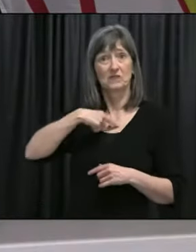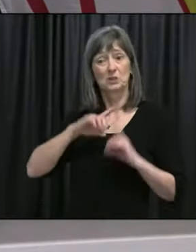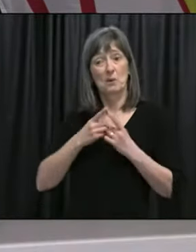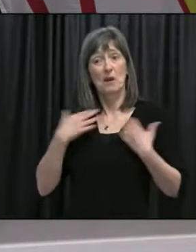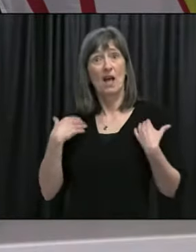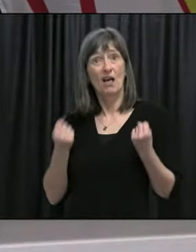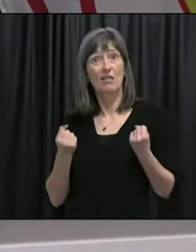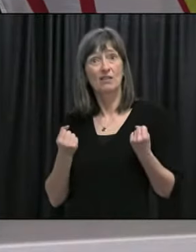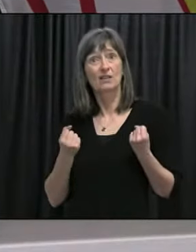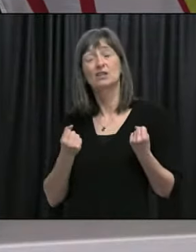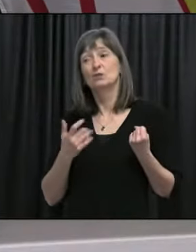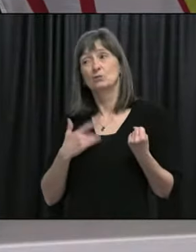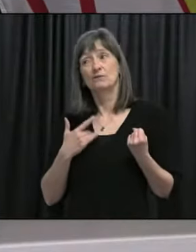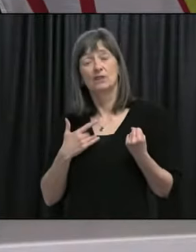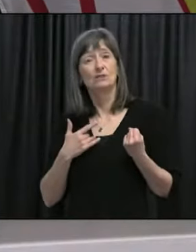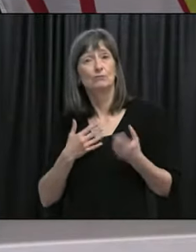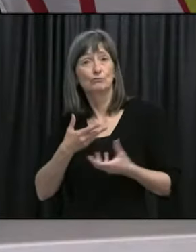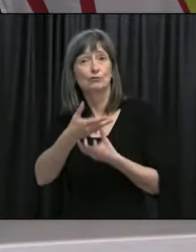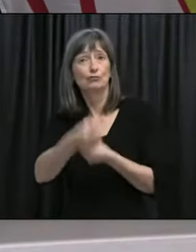will hold true to that recommendation.